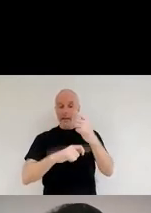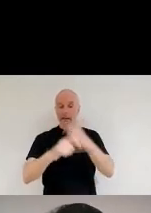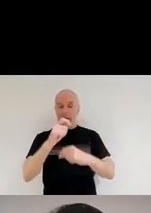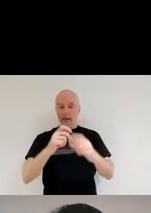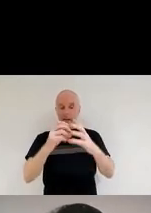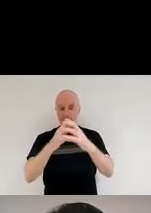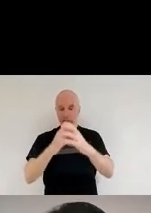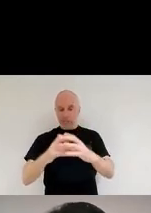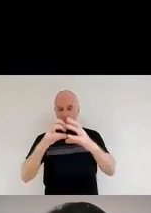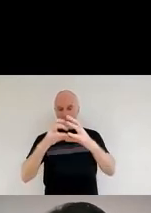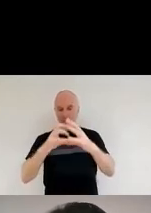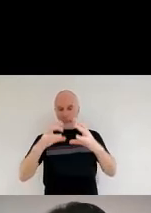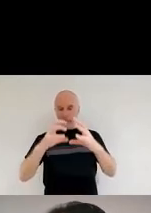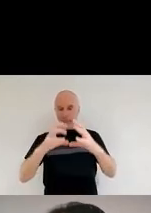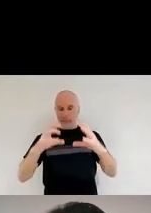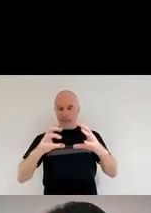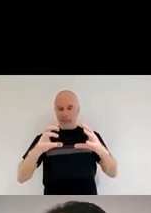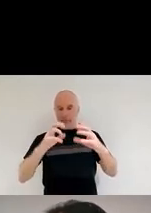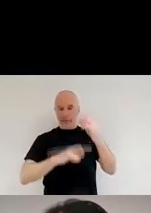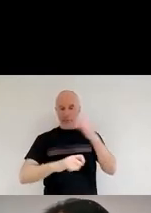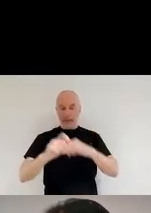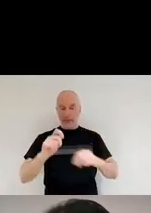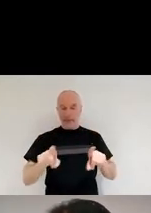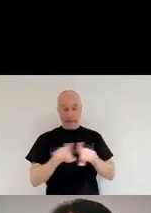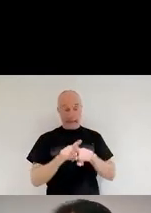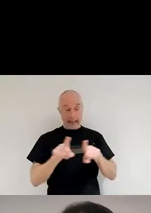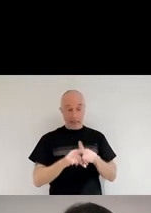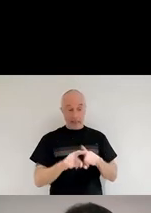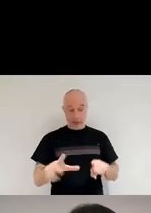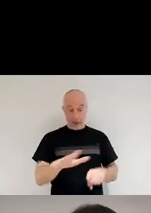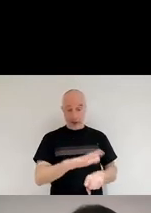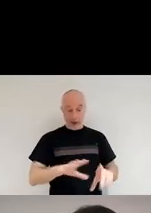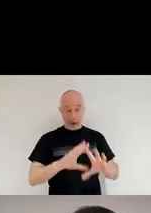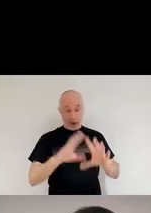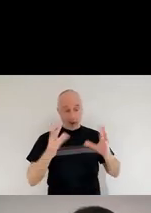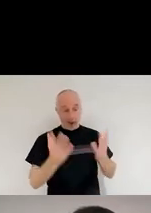you get something like the core of the gas giants that we see.